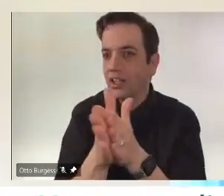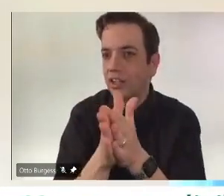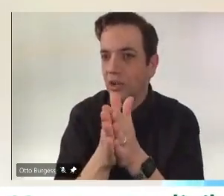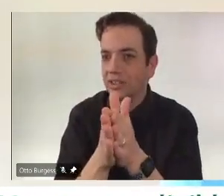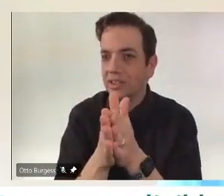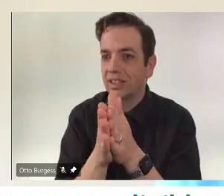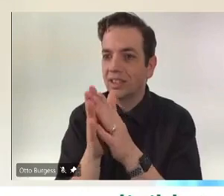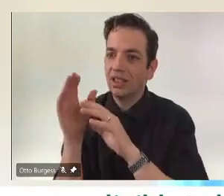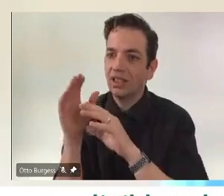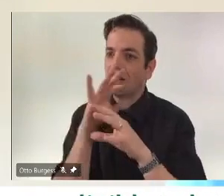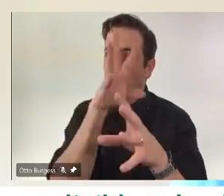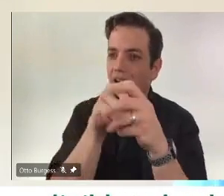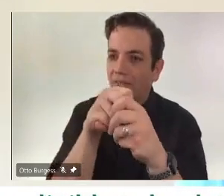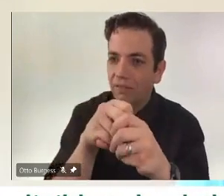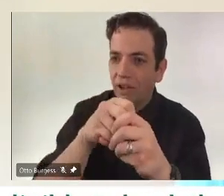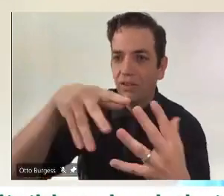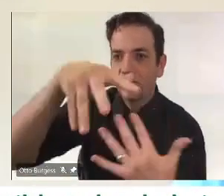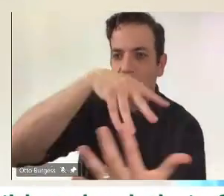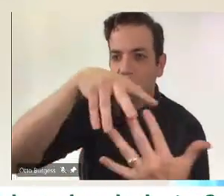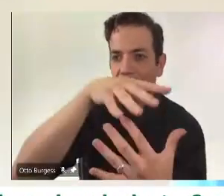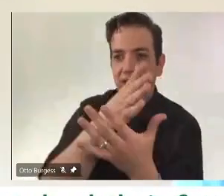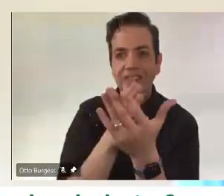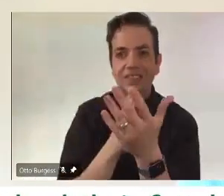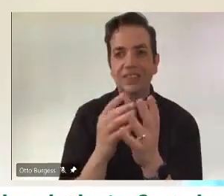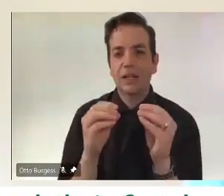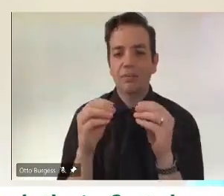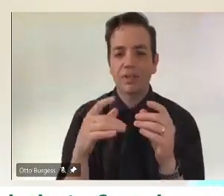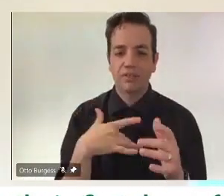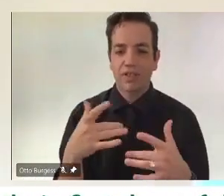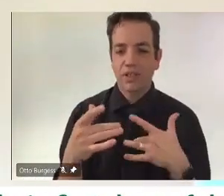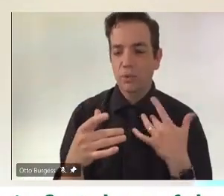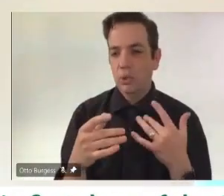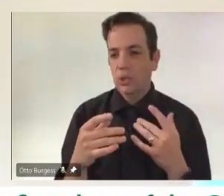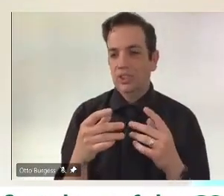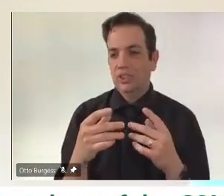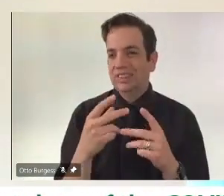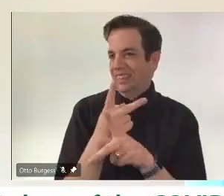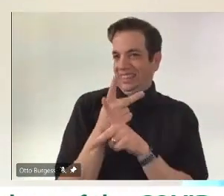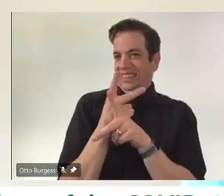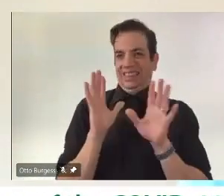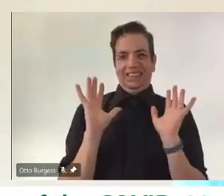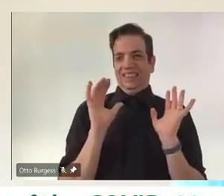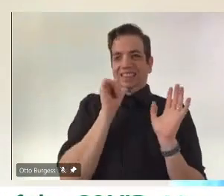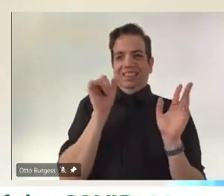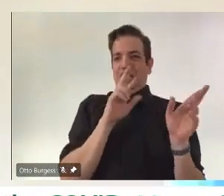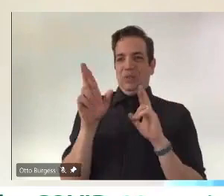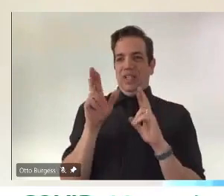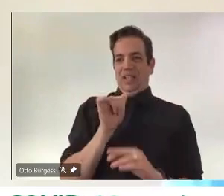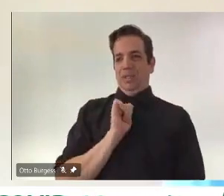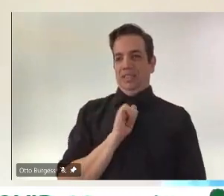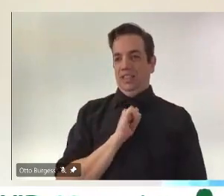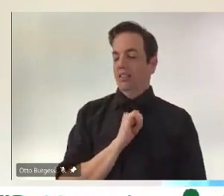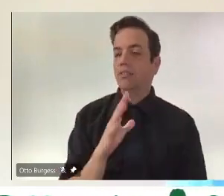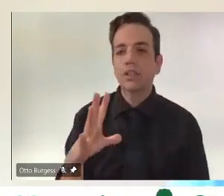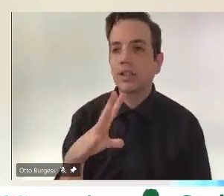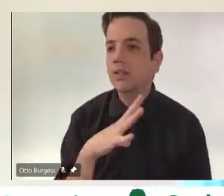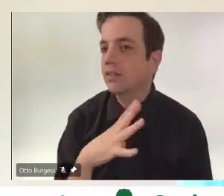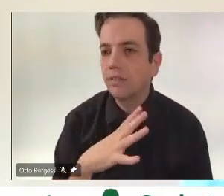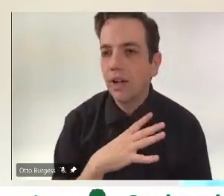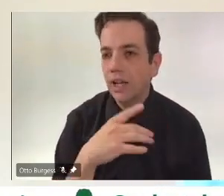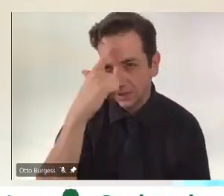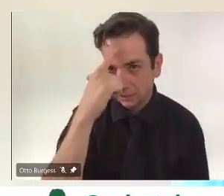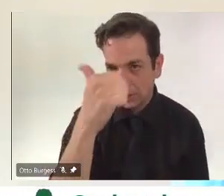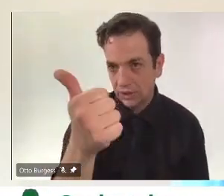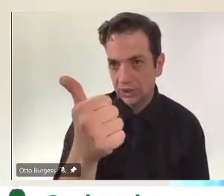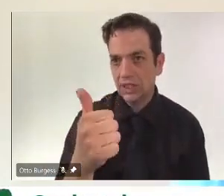wait it out till they've got the second dose. And that's all fine. And we just need to develop our whole comfort level. And again, like I said, for